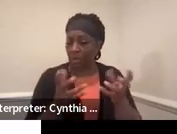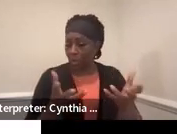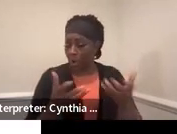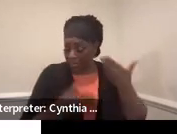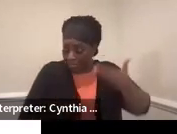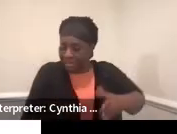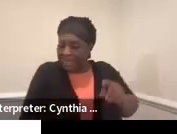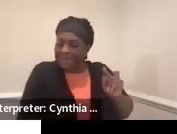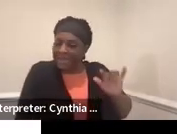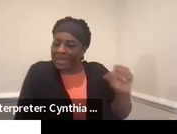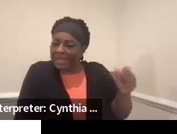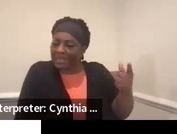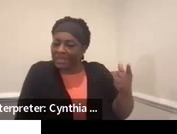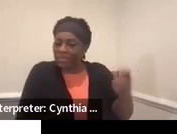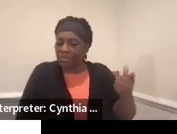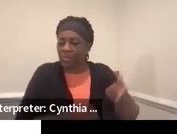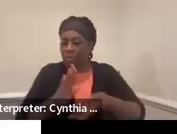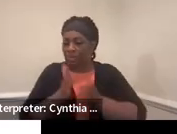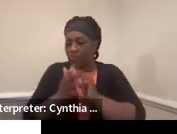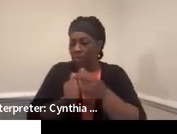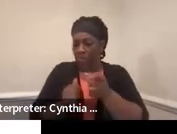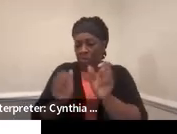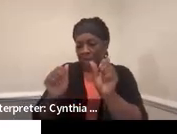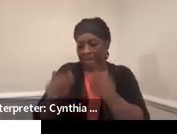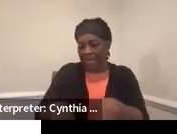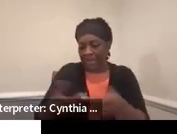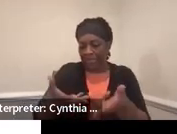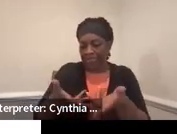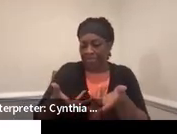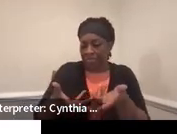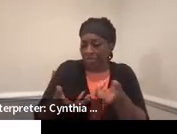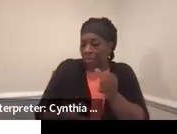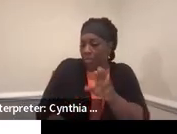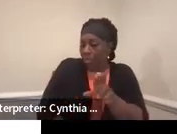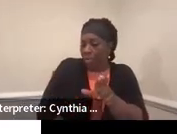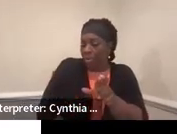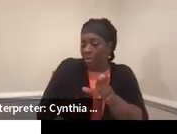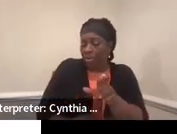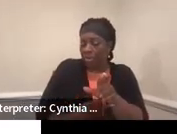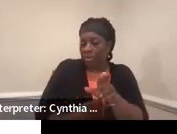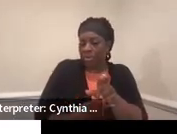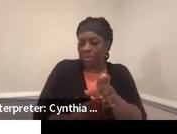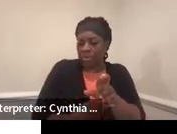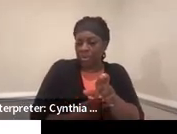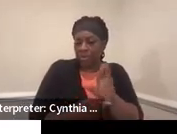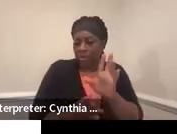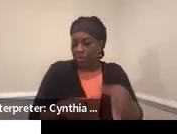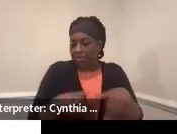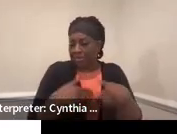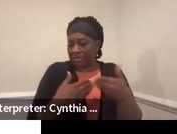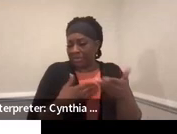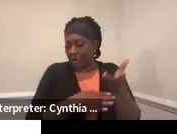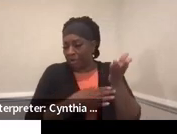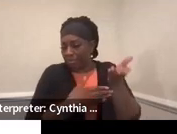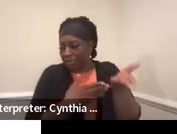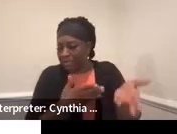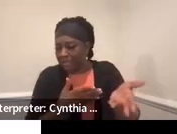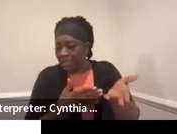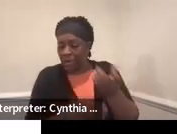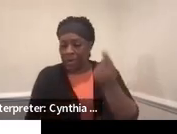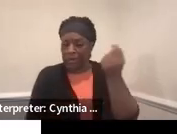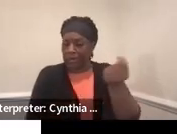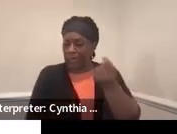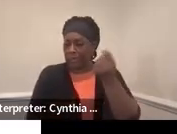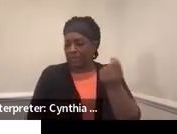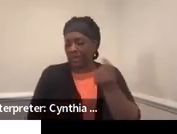to review with you, either individually or present on a Tuesday,